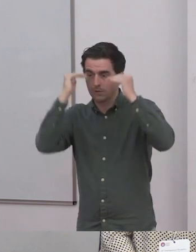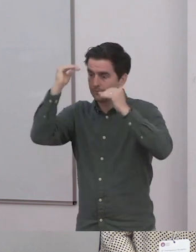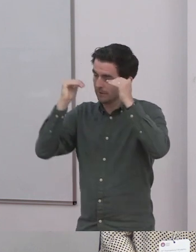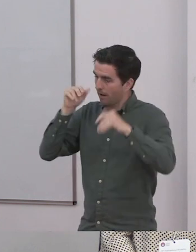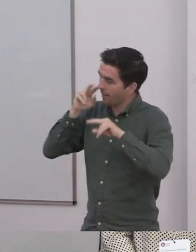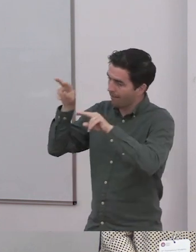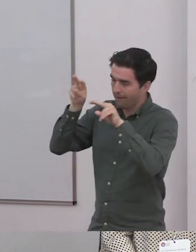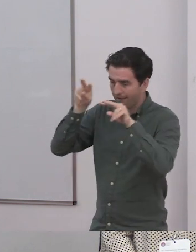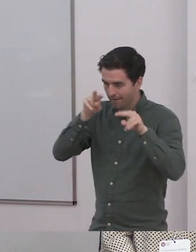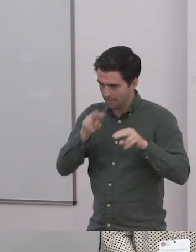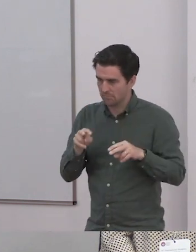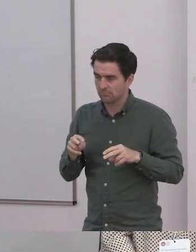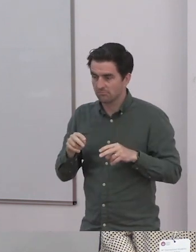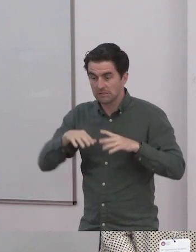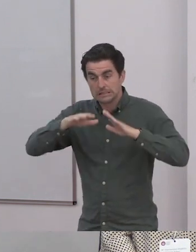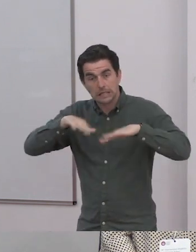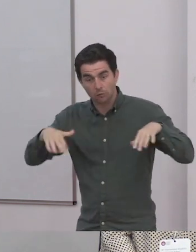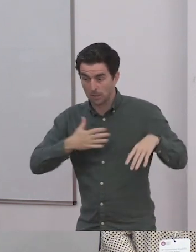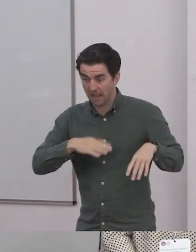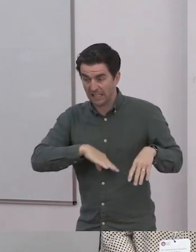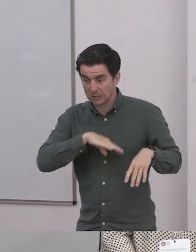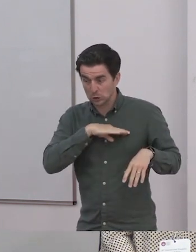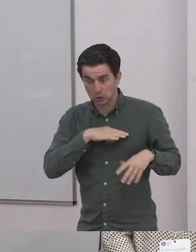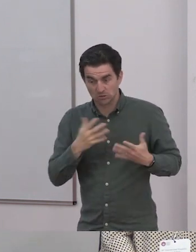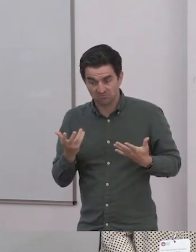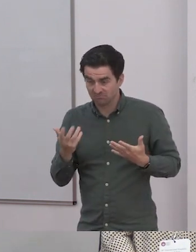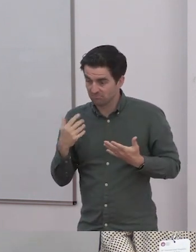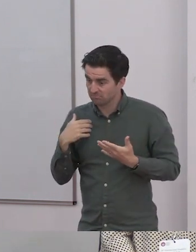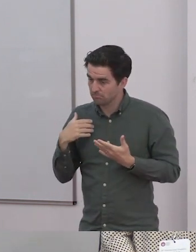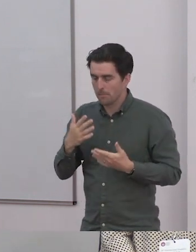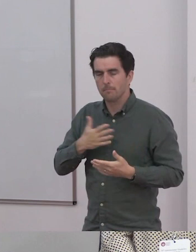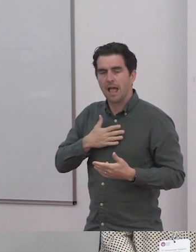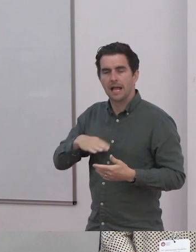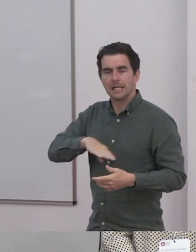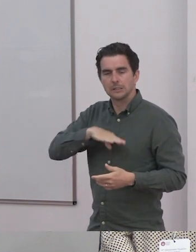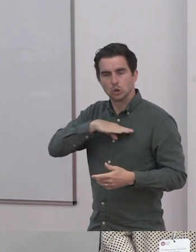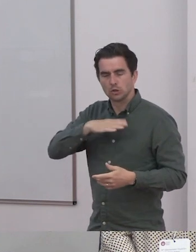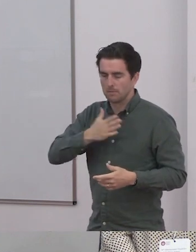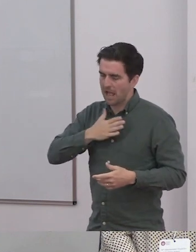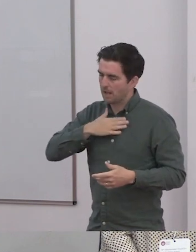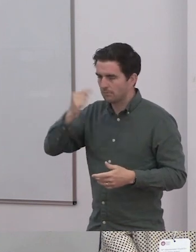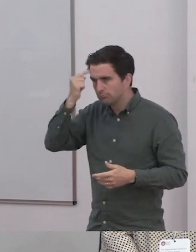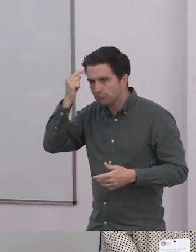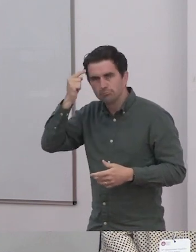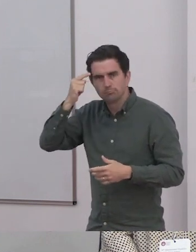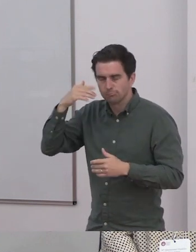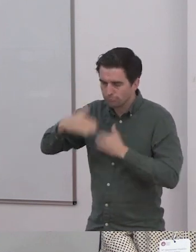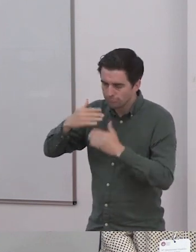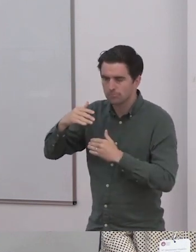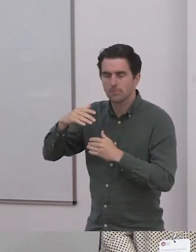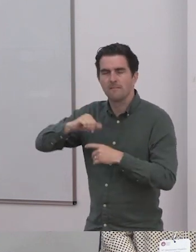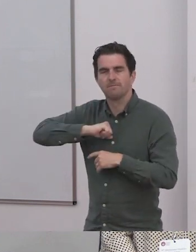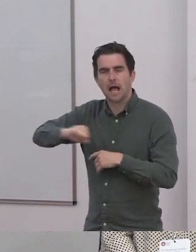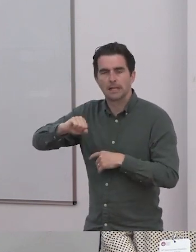faster. I basically have, I act like an adult. Because you emulate your environment.